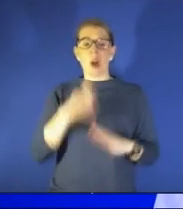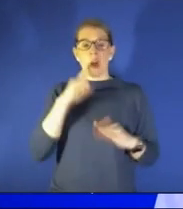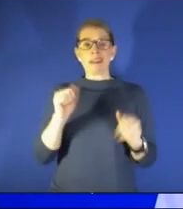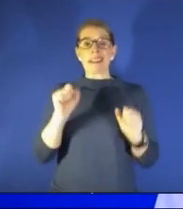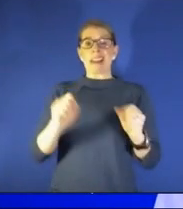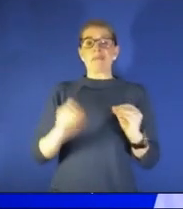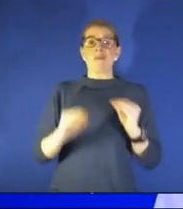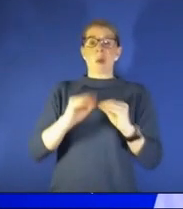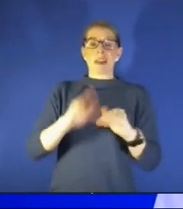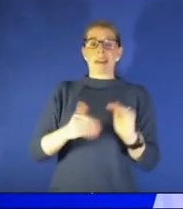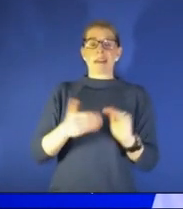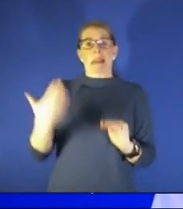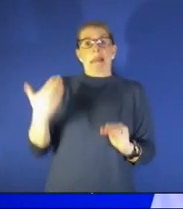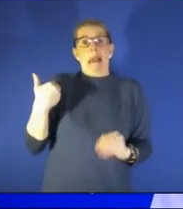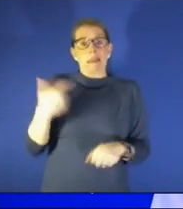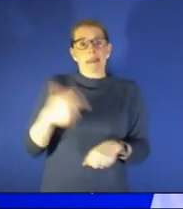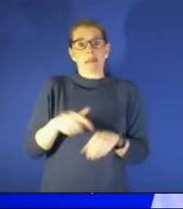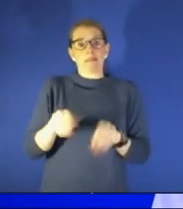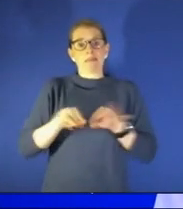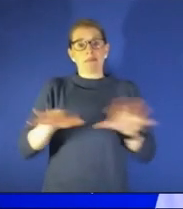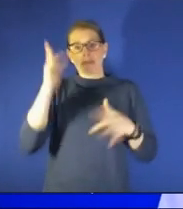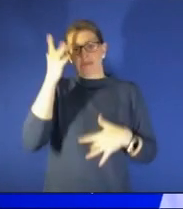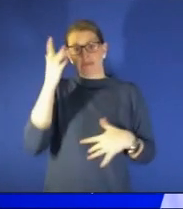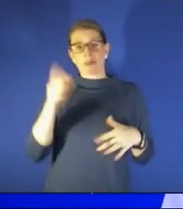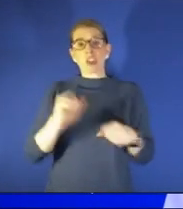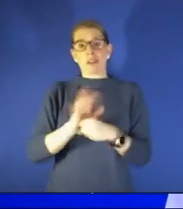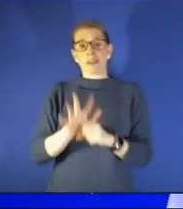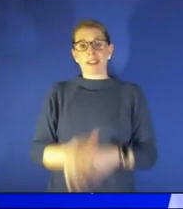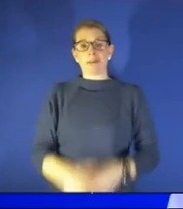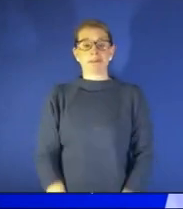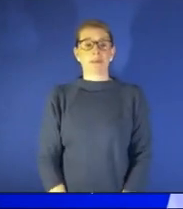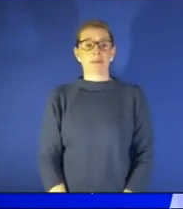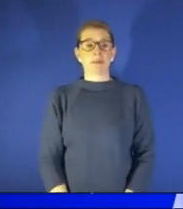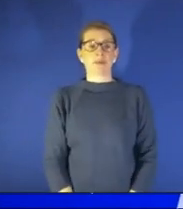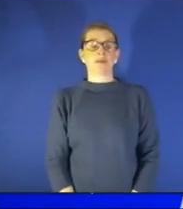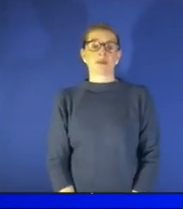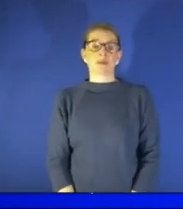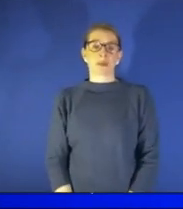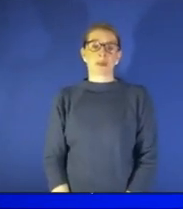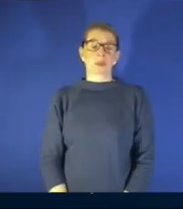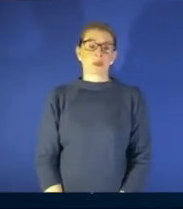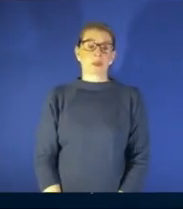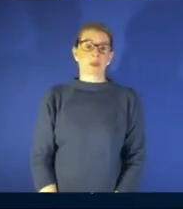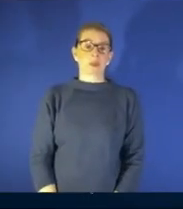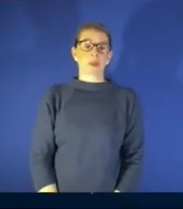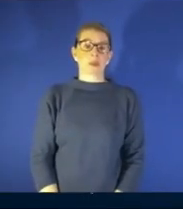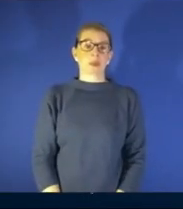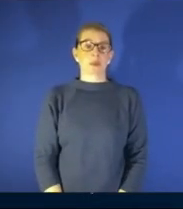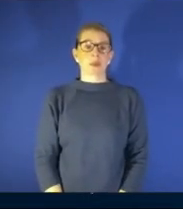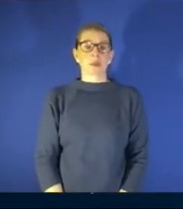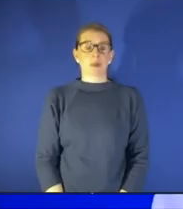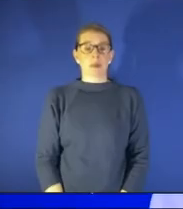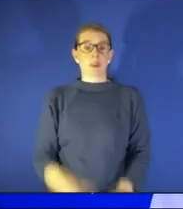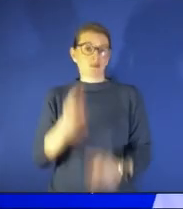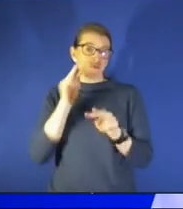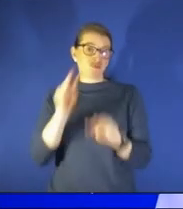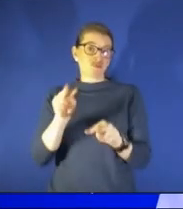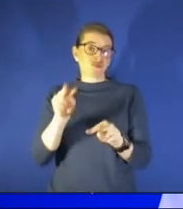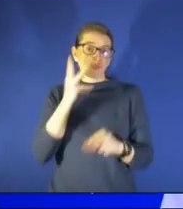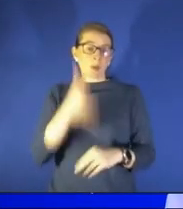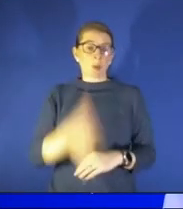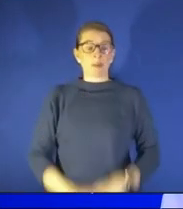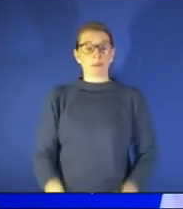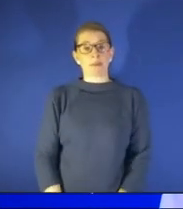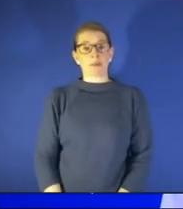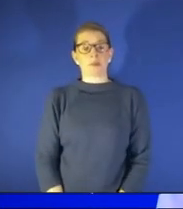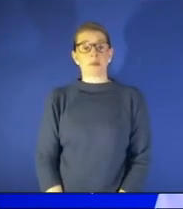goal of um of these vaccines which they continue to do very well yeah so we'll keep an eye on it um and just to go back to